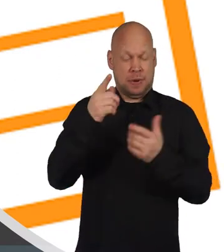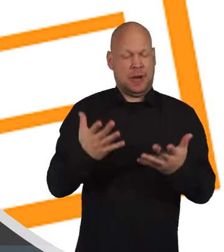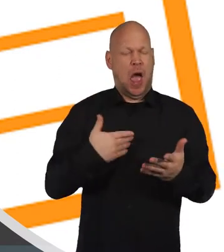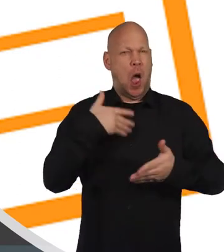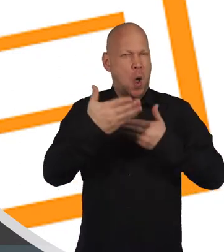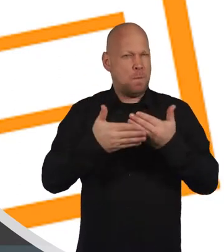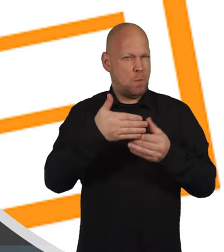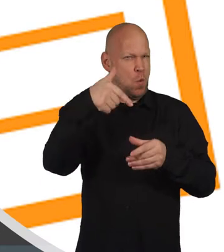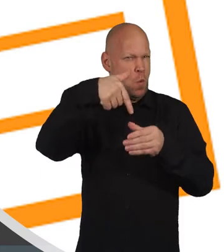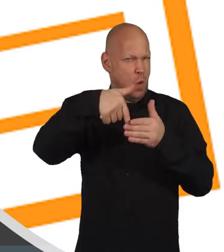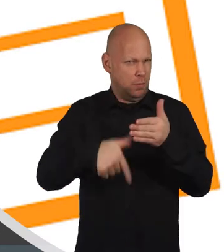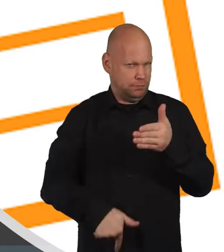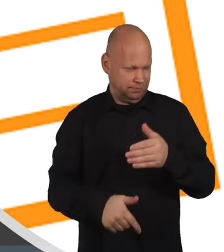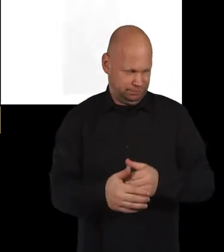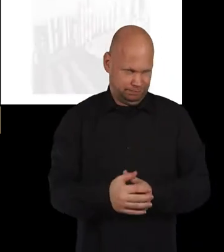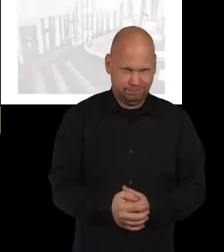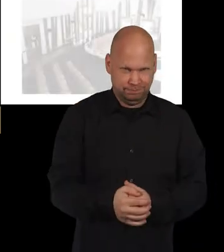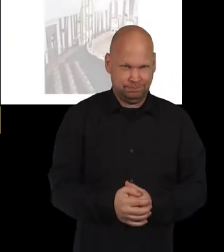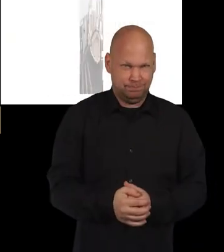context.